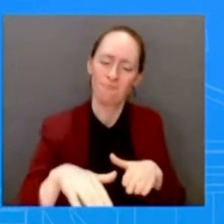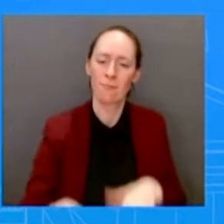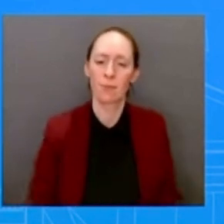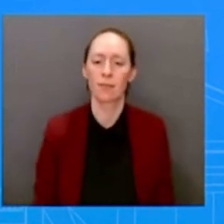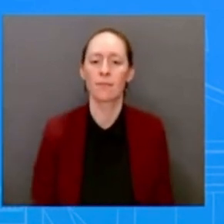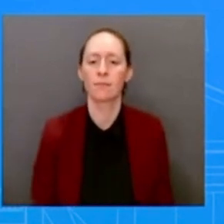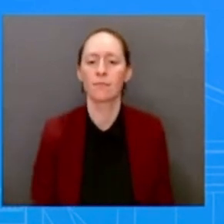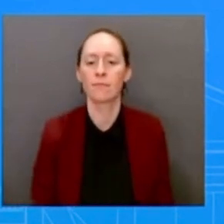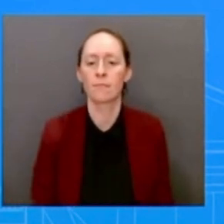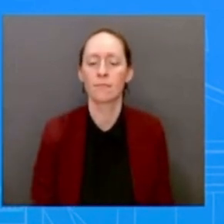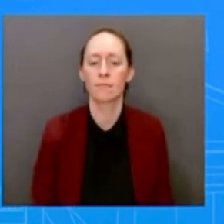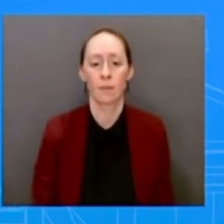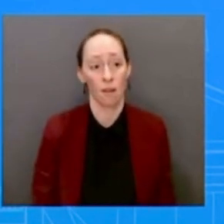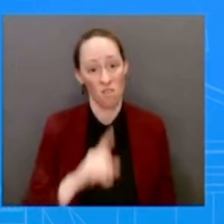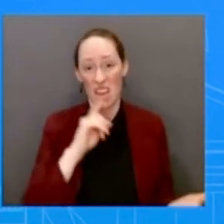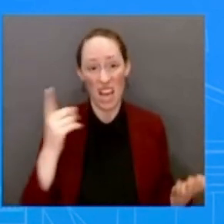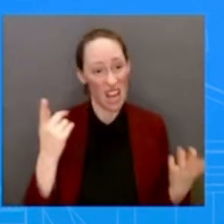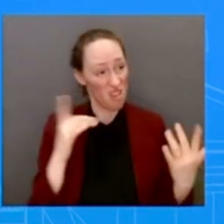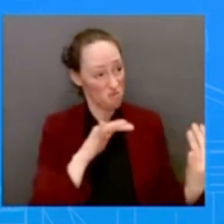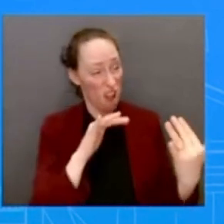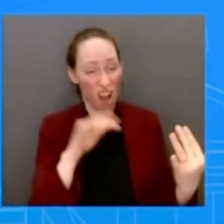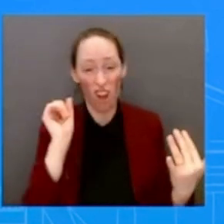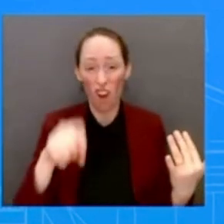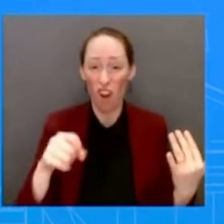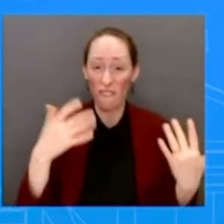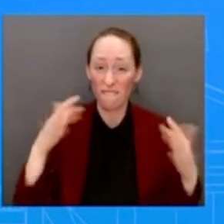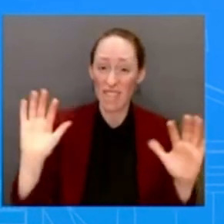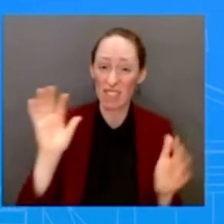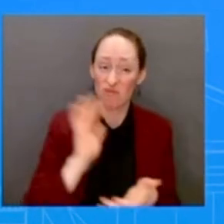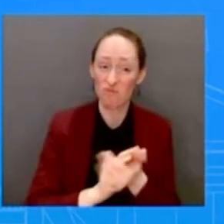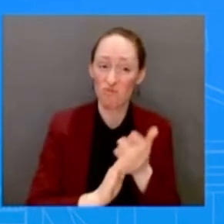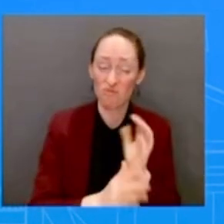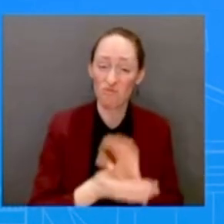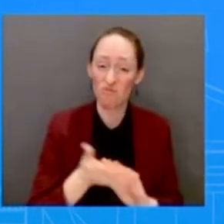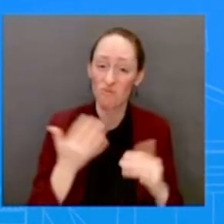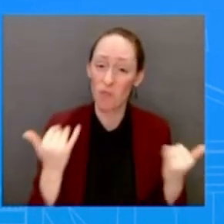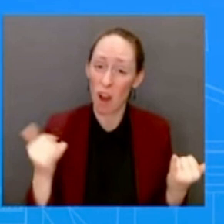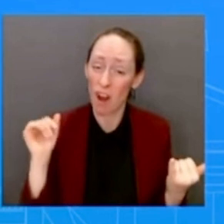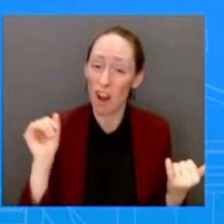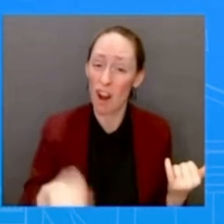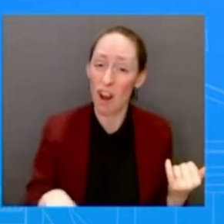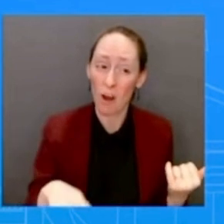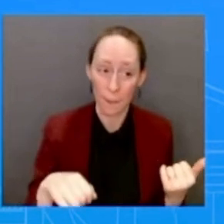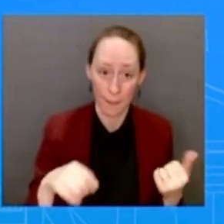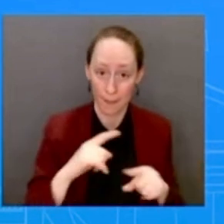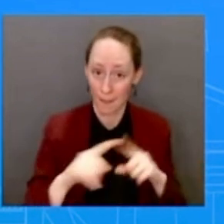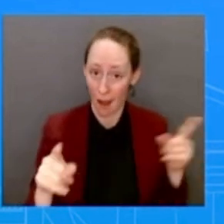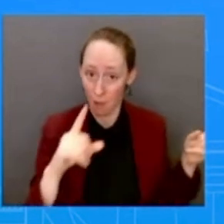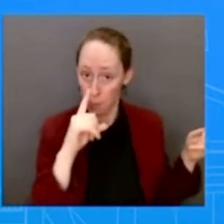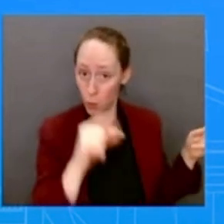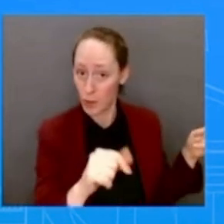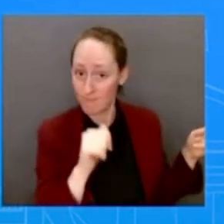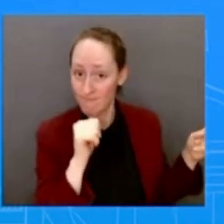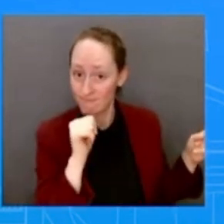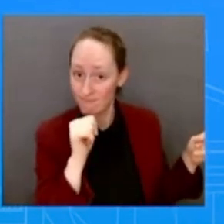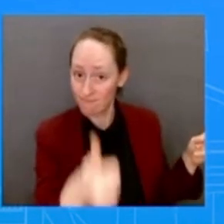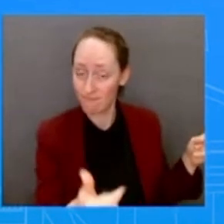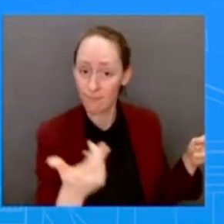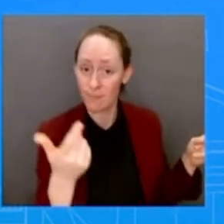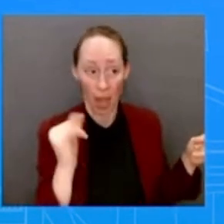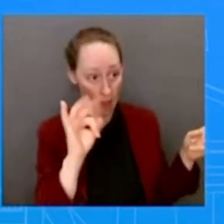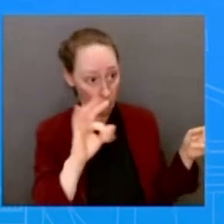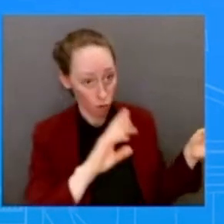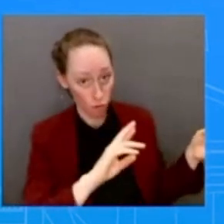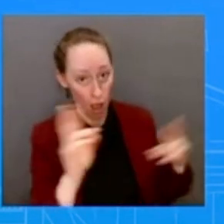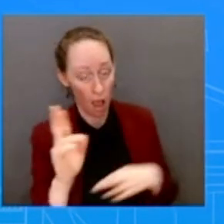end this war today. Until they are willing to do so, we will continue to strengthen Ukrainians' military on the battlefield so that they